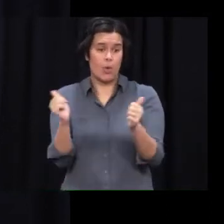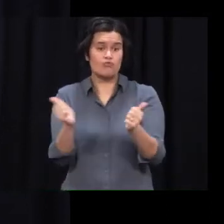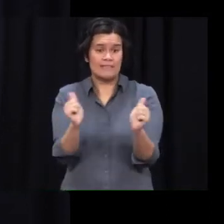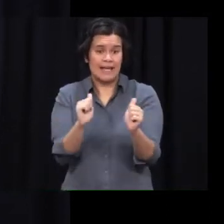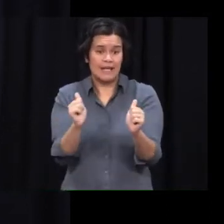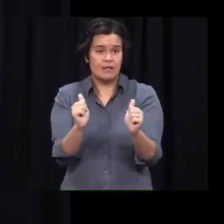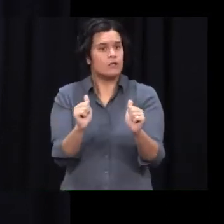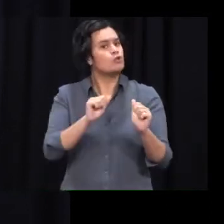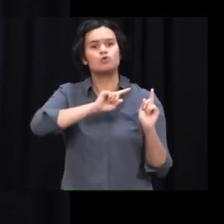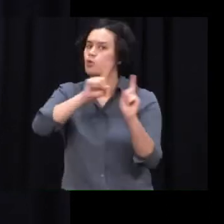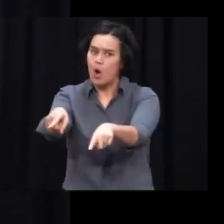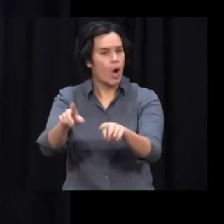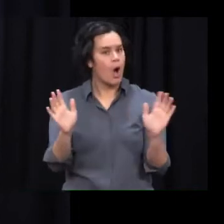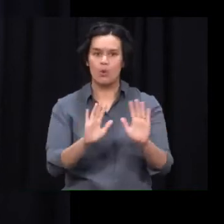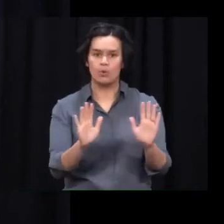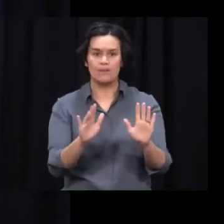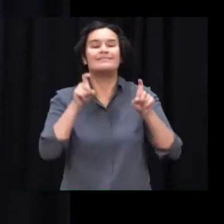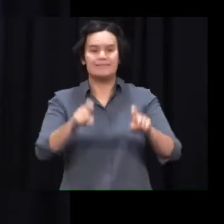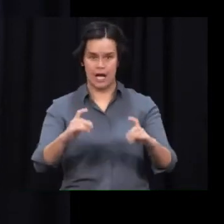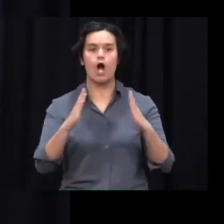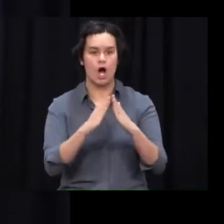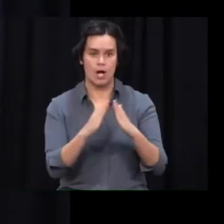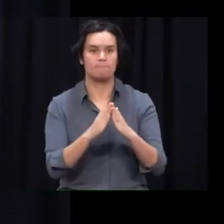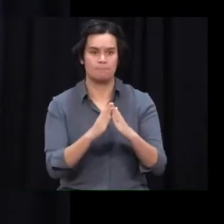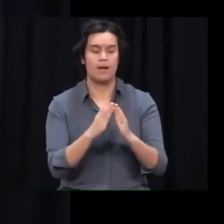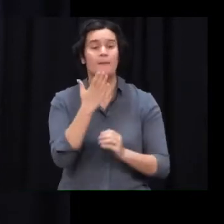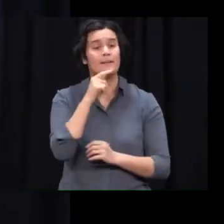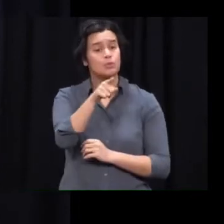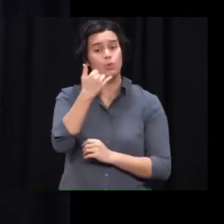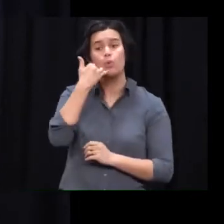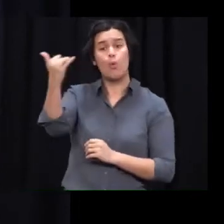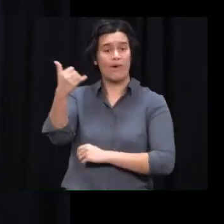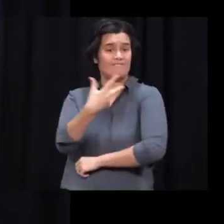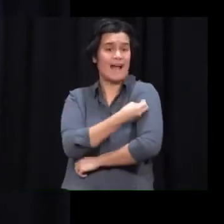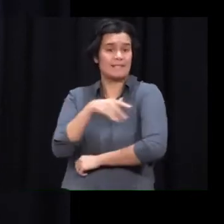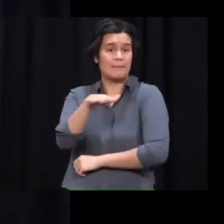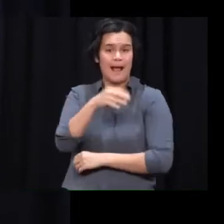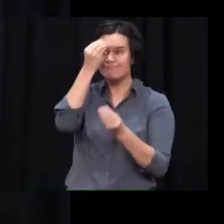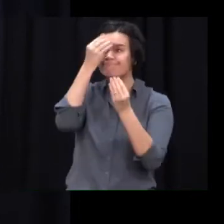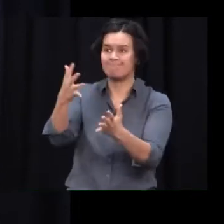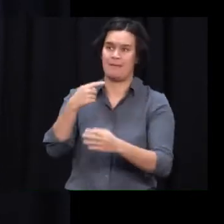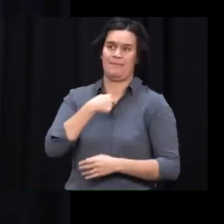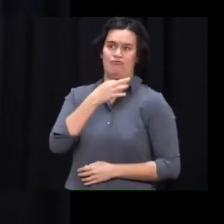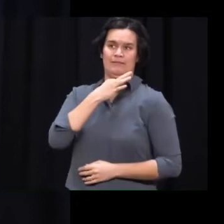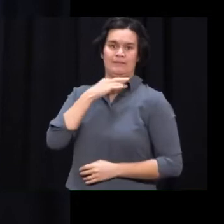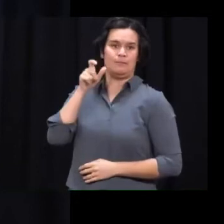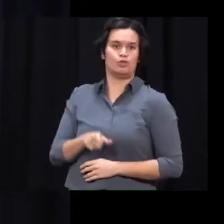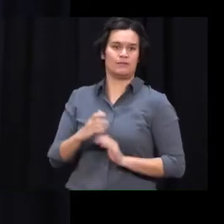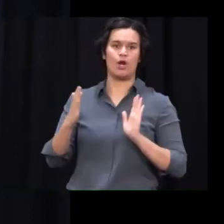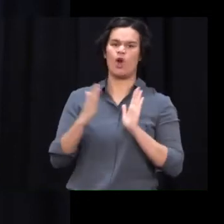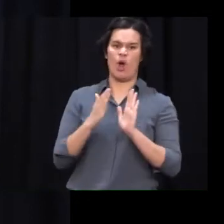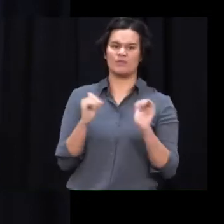delay your booking. If you are a contact and you are self-isolating, please do not go to a vaccination